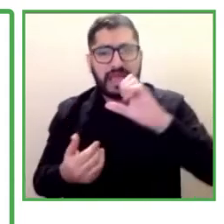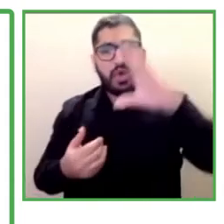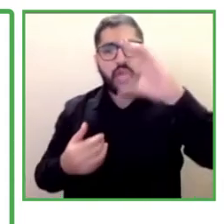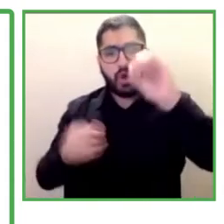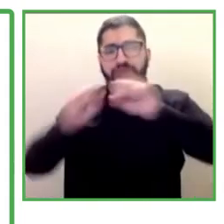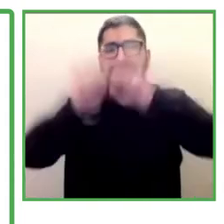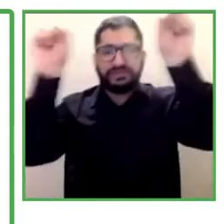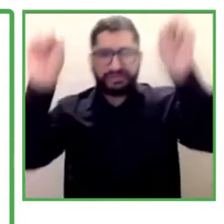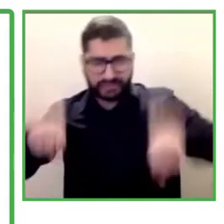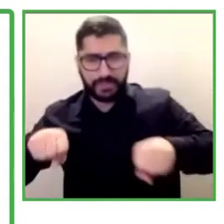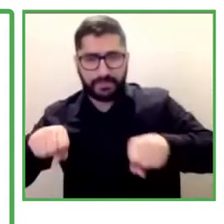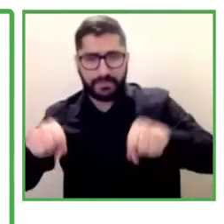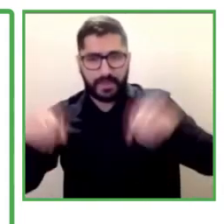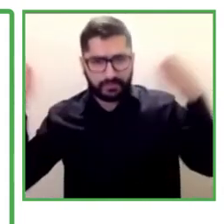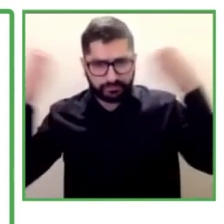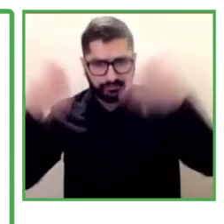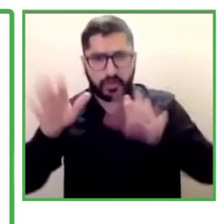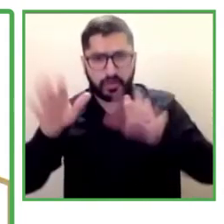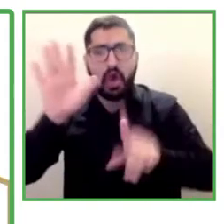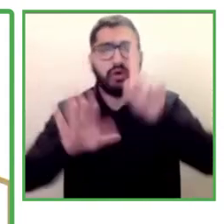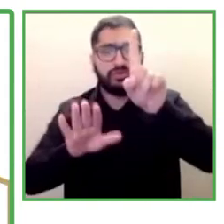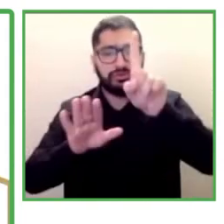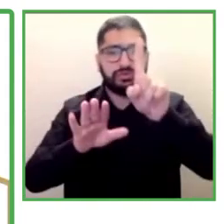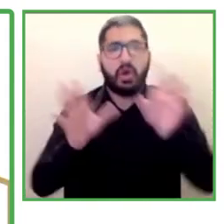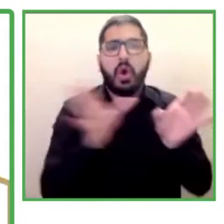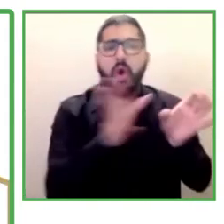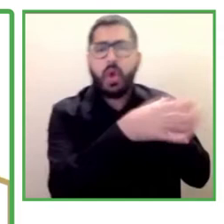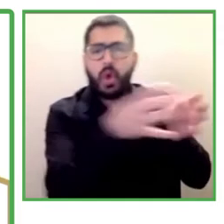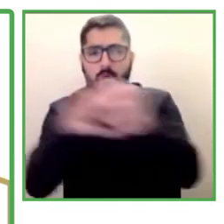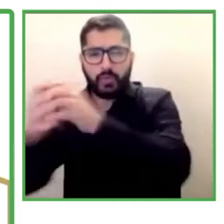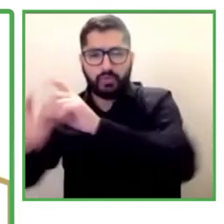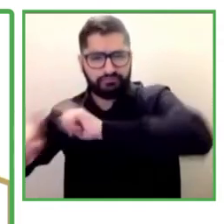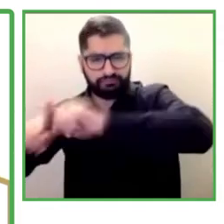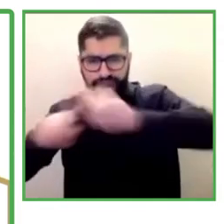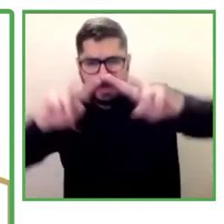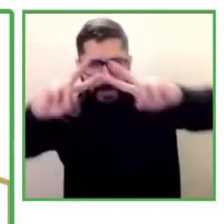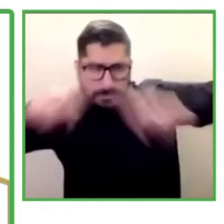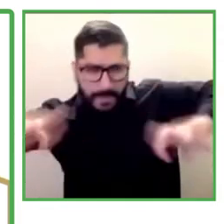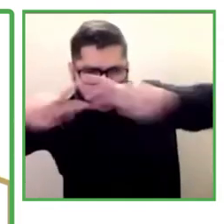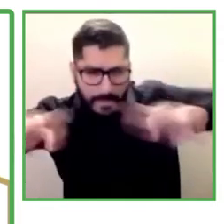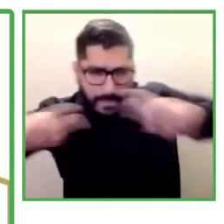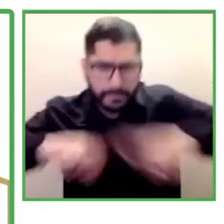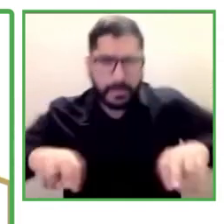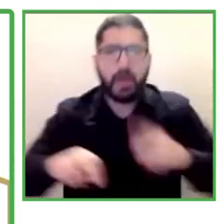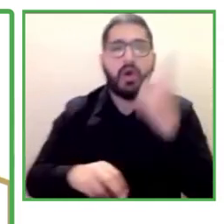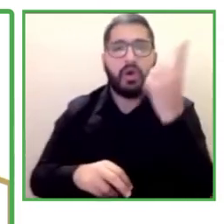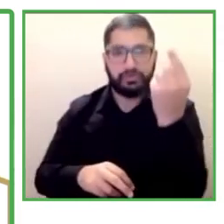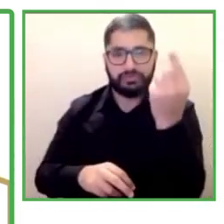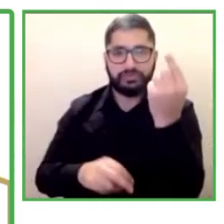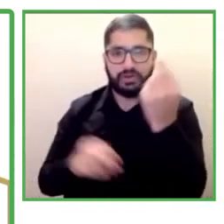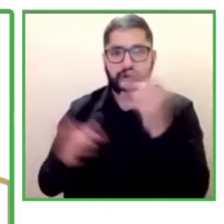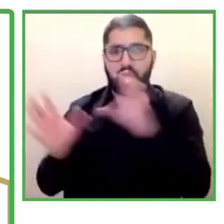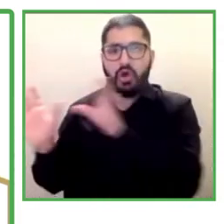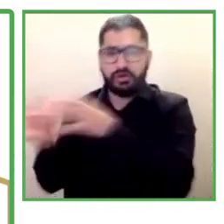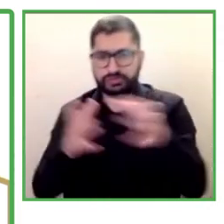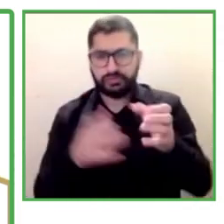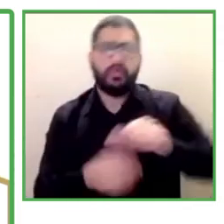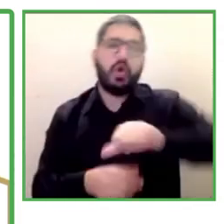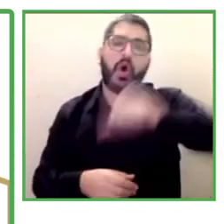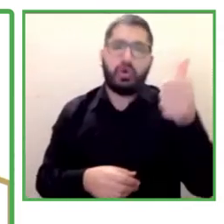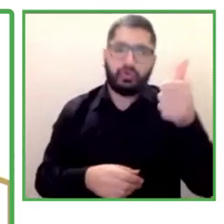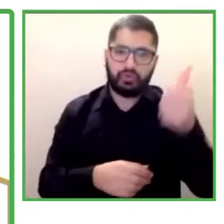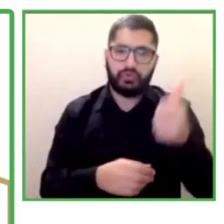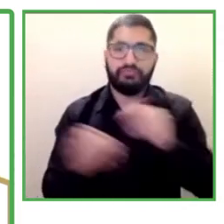had 11 focal points and we checked many organizations. At the level of transference that we